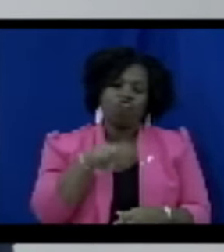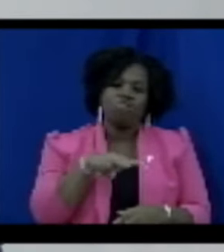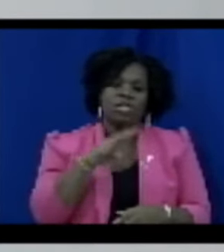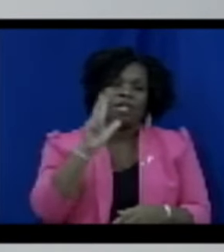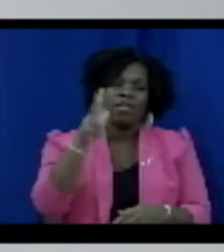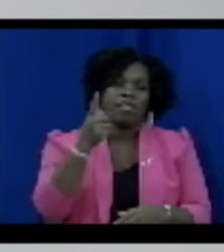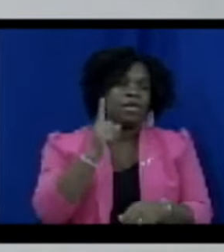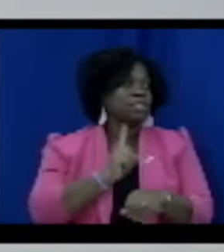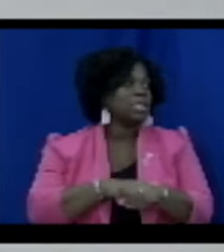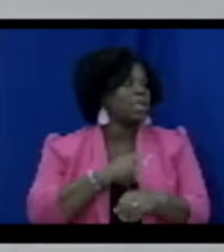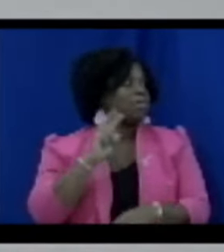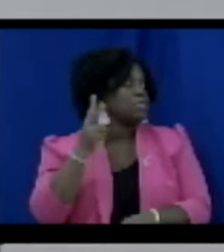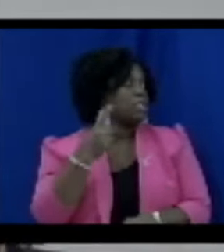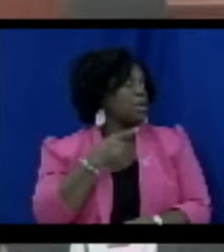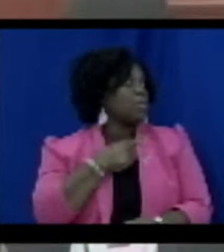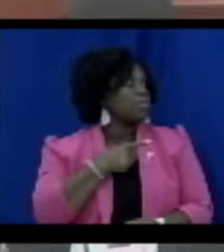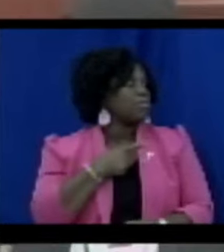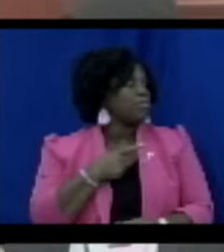Secondo?